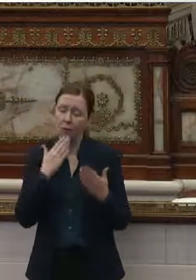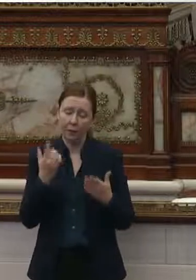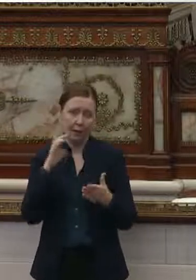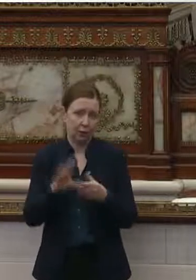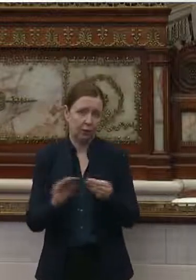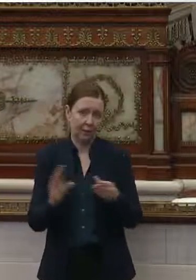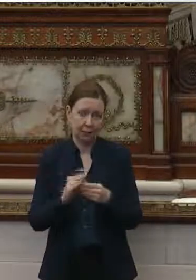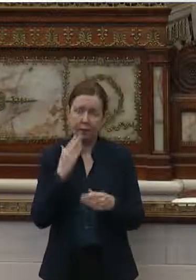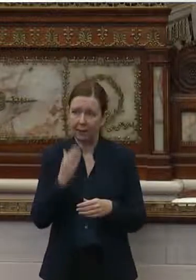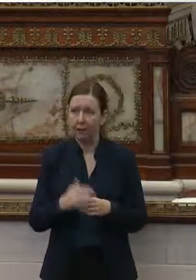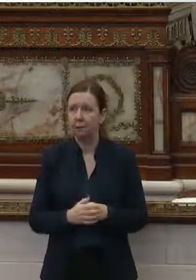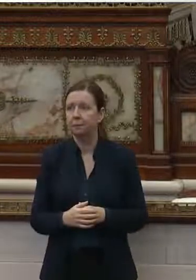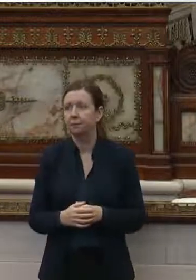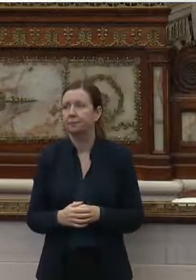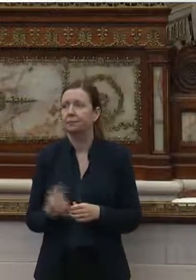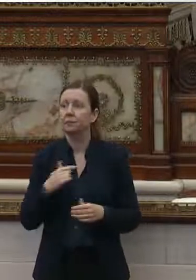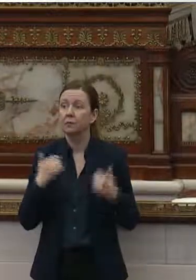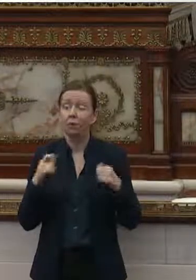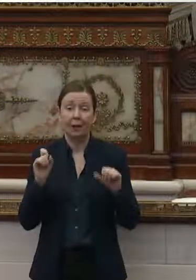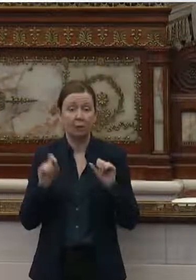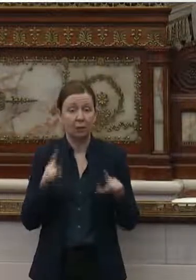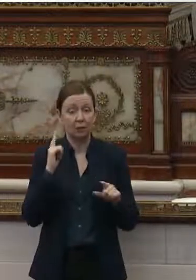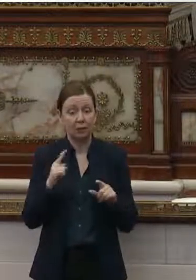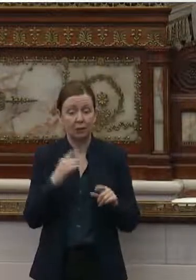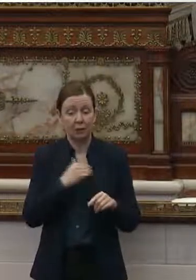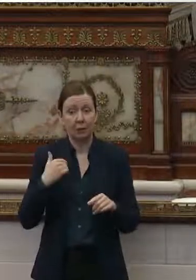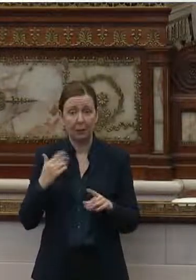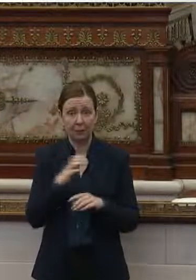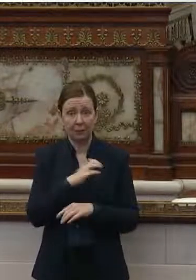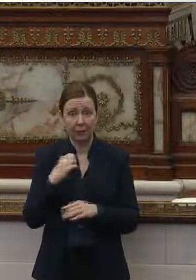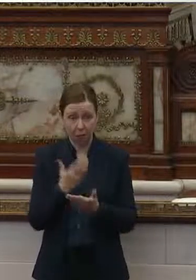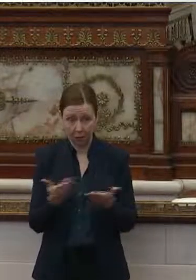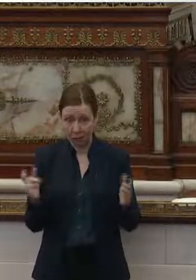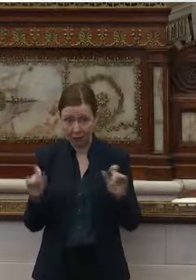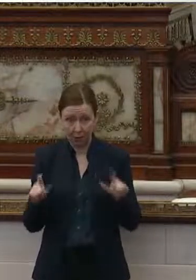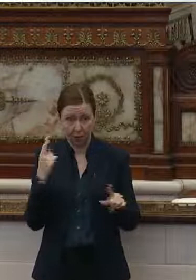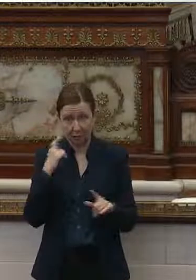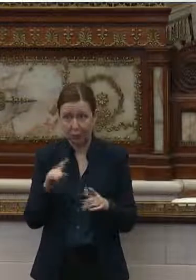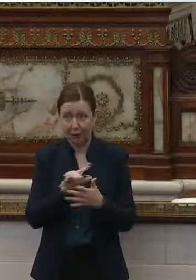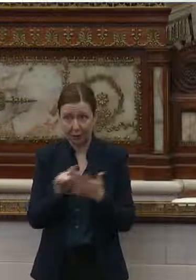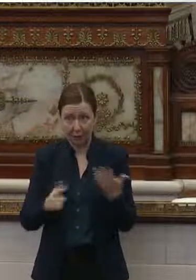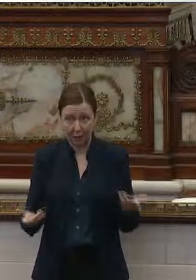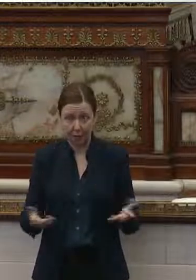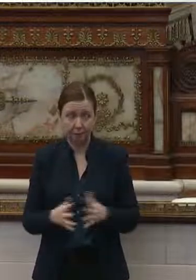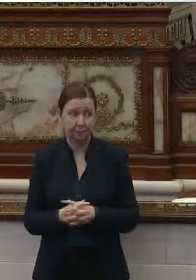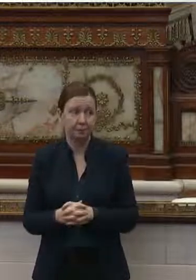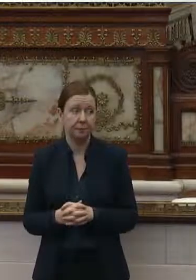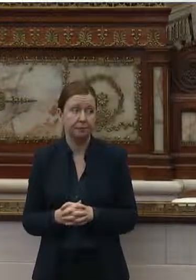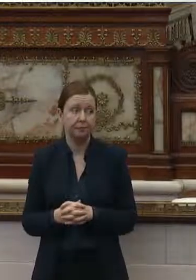you for your testimony. Do we have questions from the members of council for this panel?